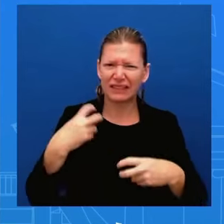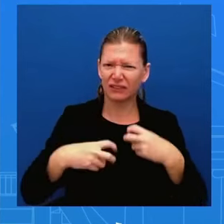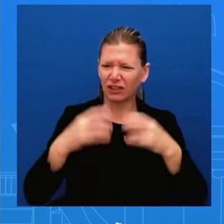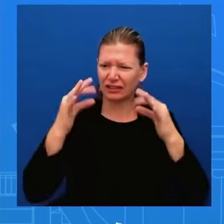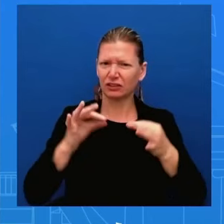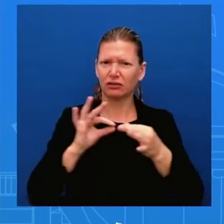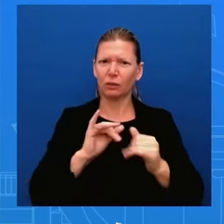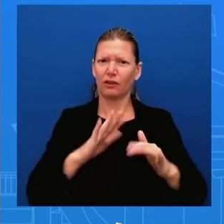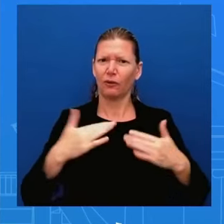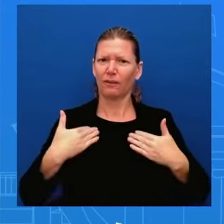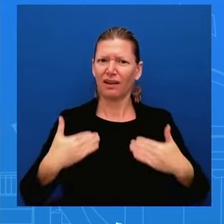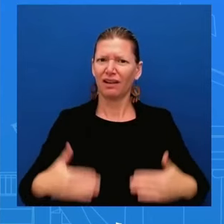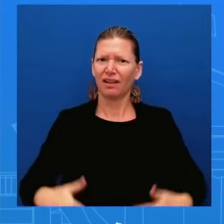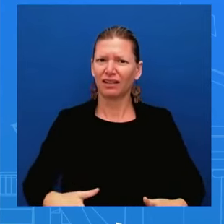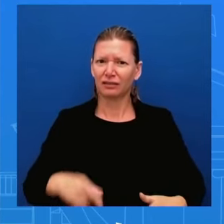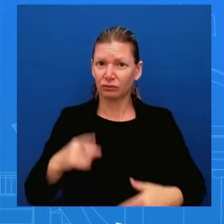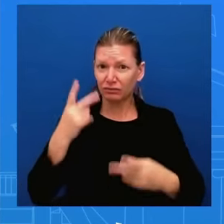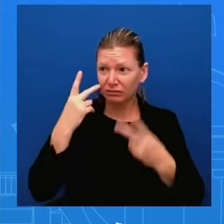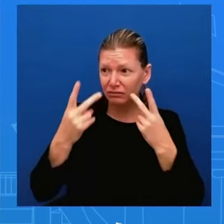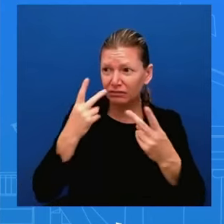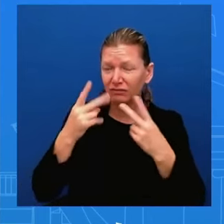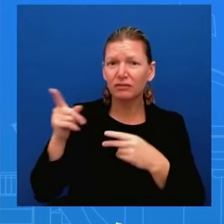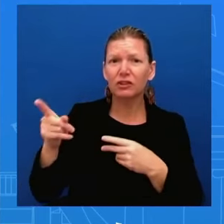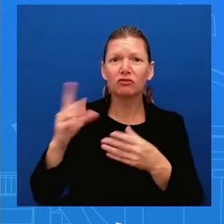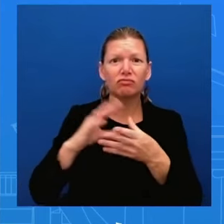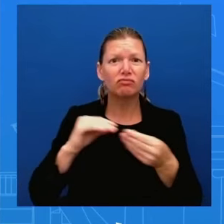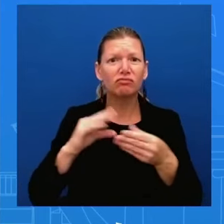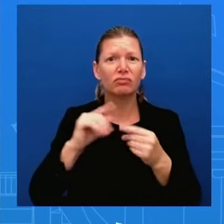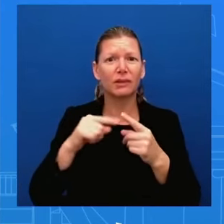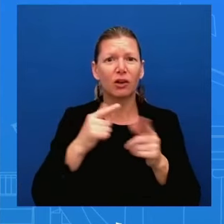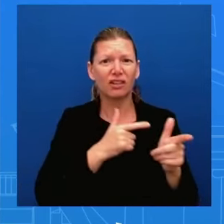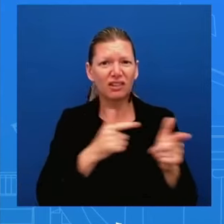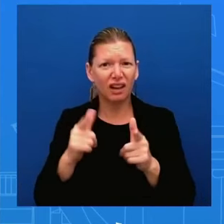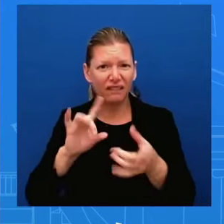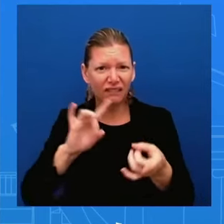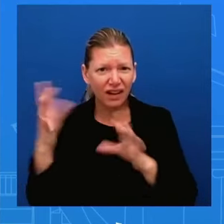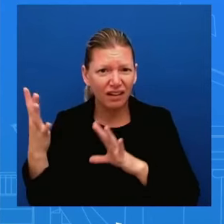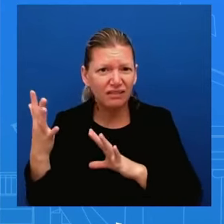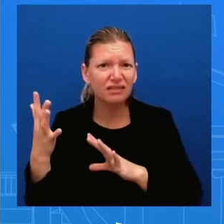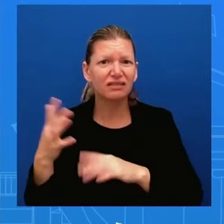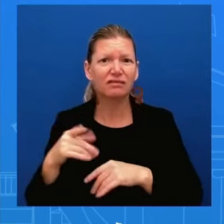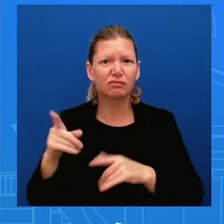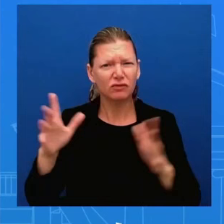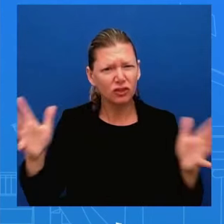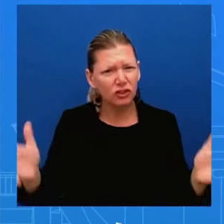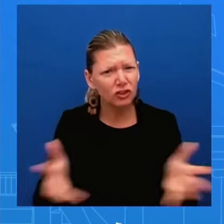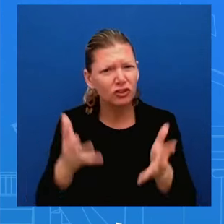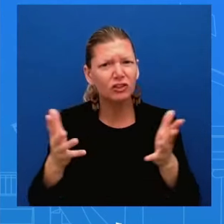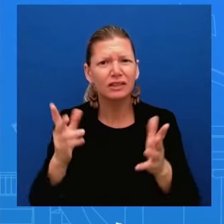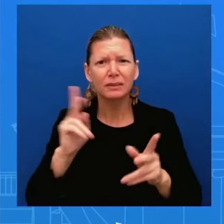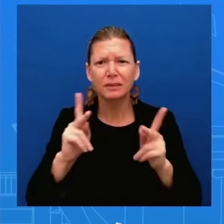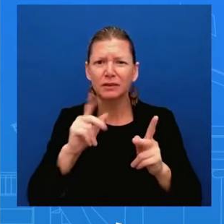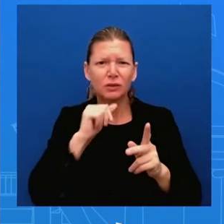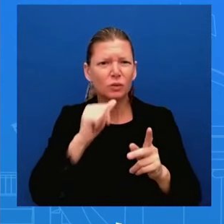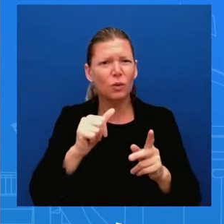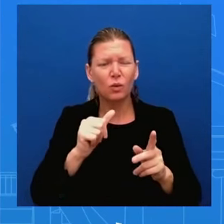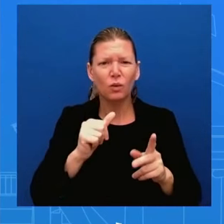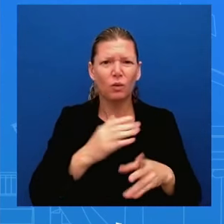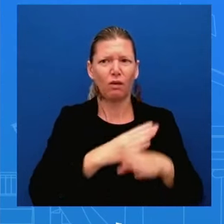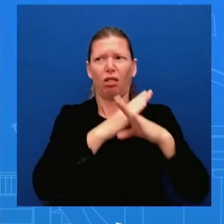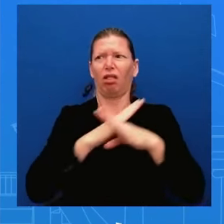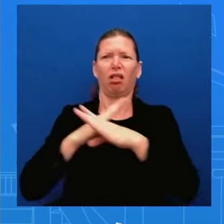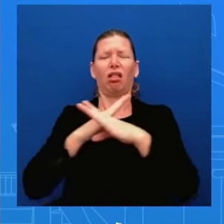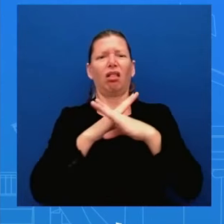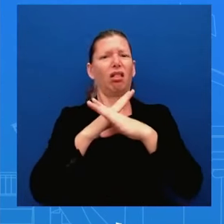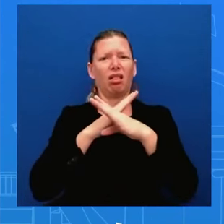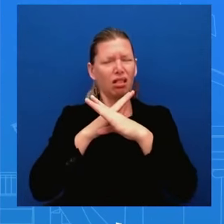people uh to not let the any obstacle obstacles get in the way and so this is we're talking about someone who has broken